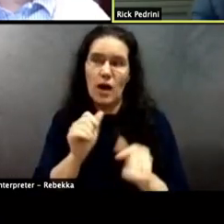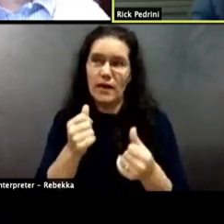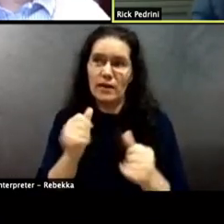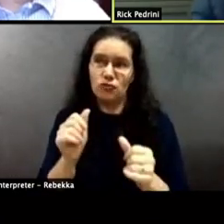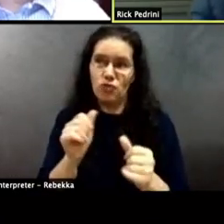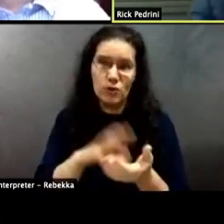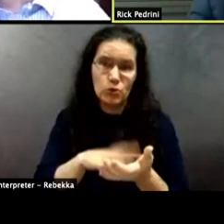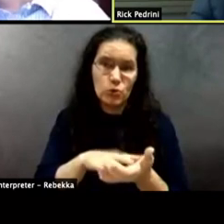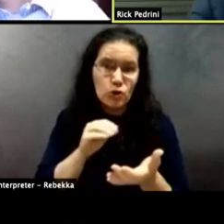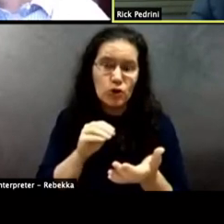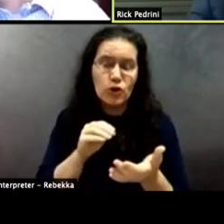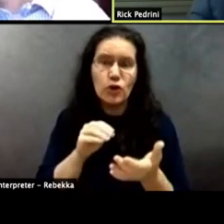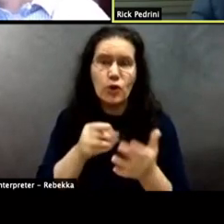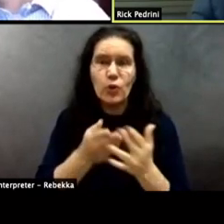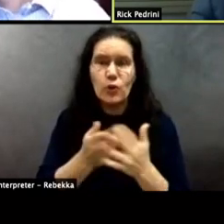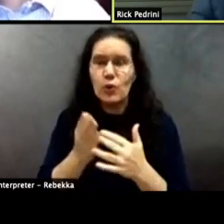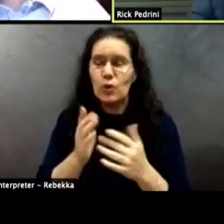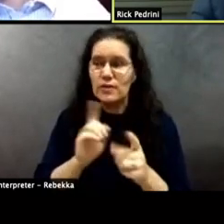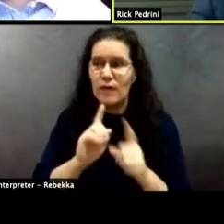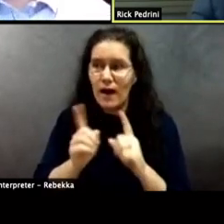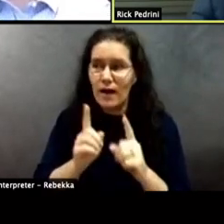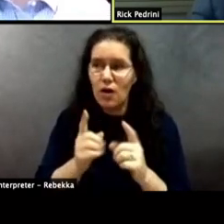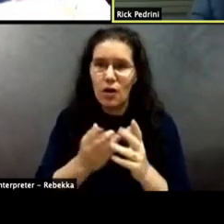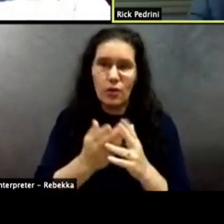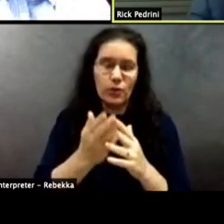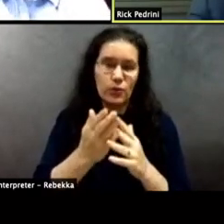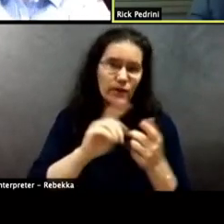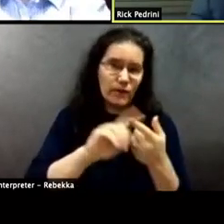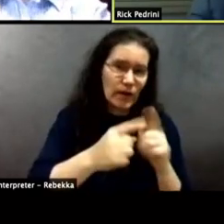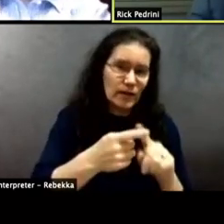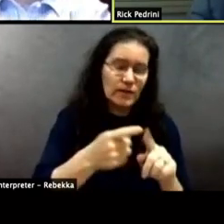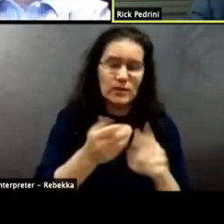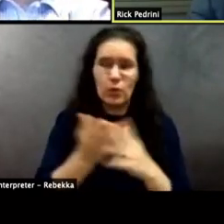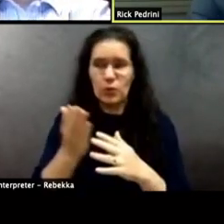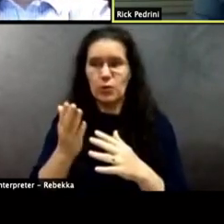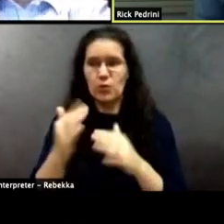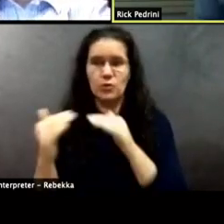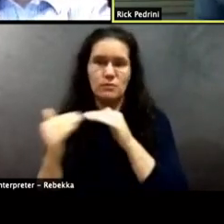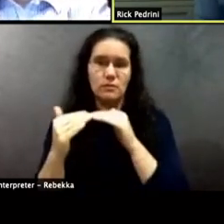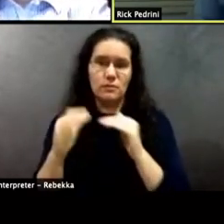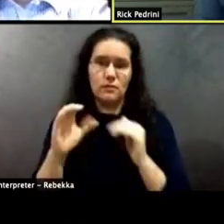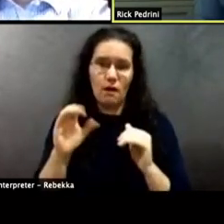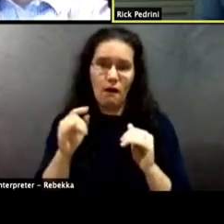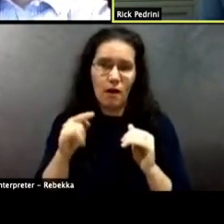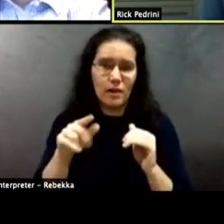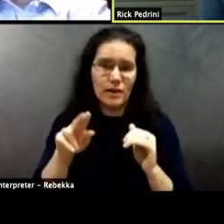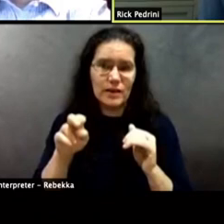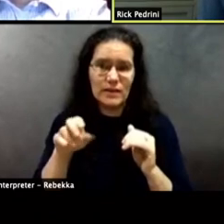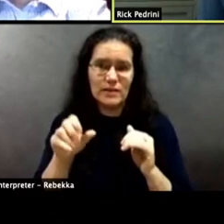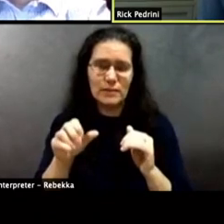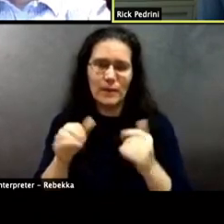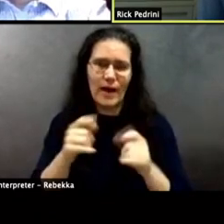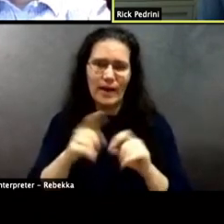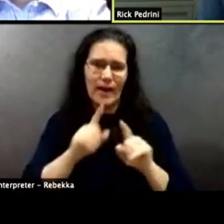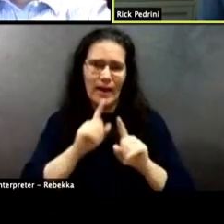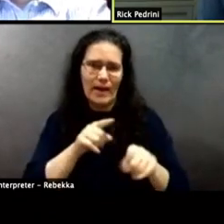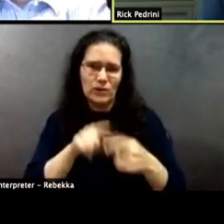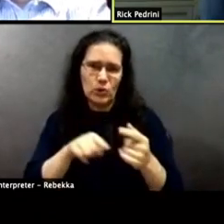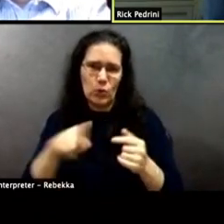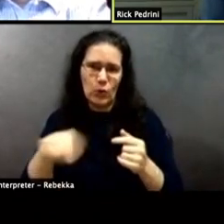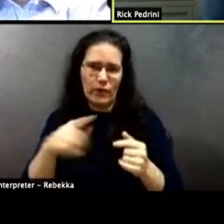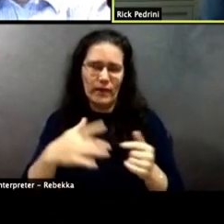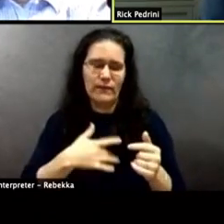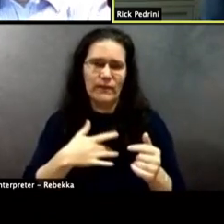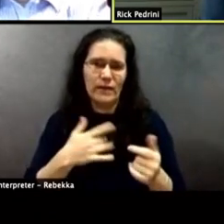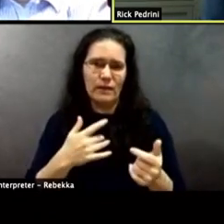through dialogue, through friends, through colleagues and, uh, but I can't answer that. But the, the, the murders